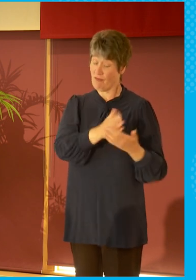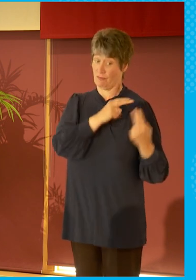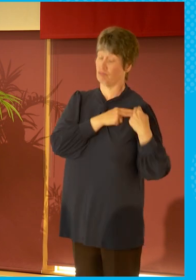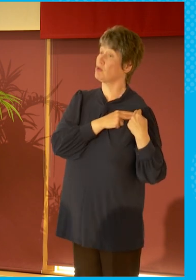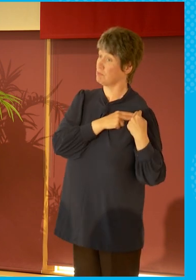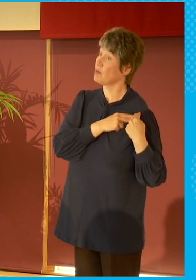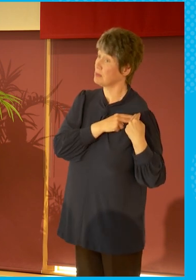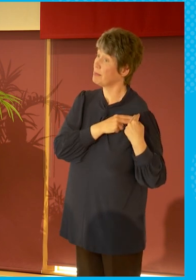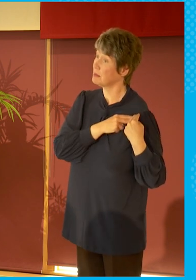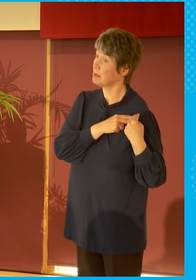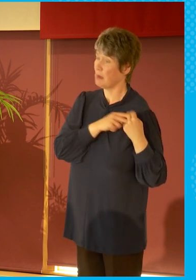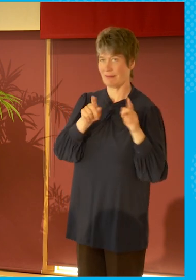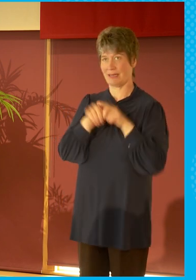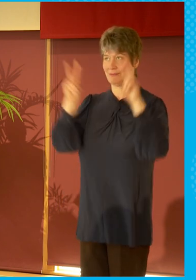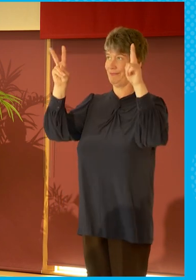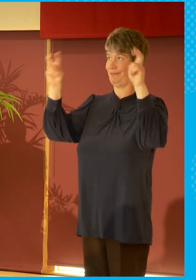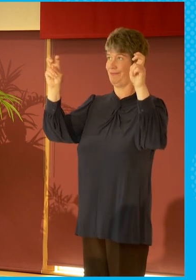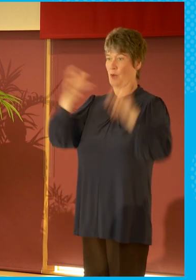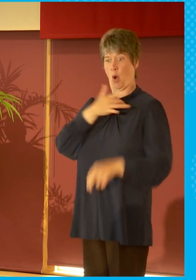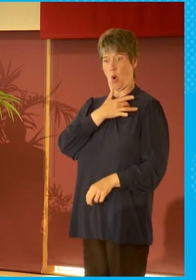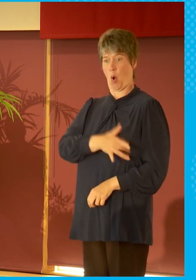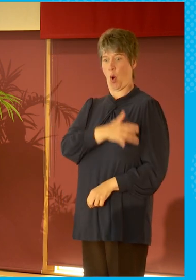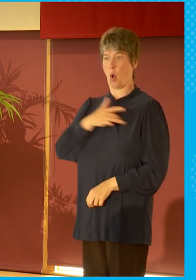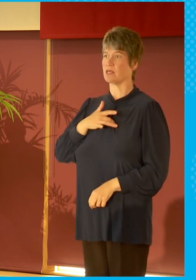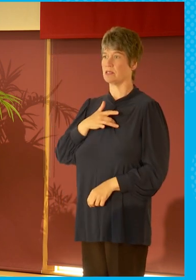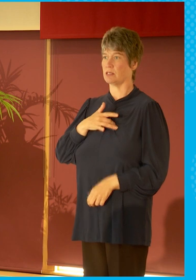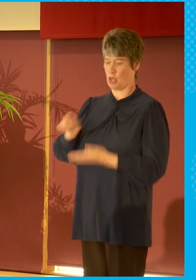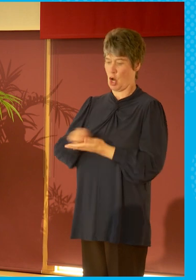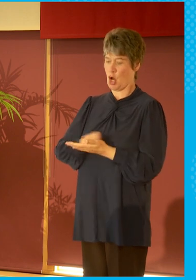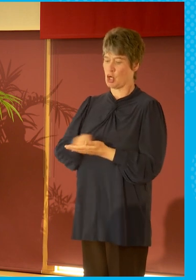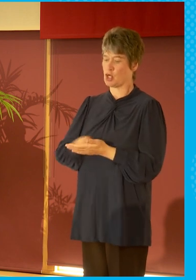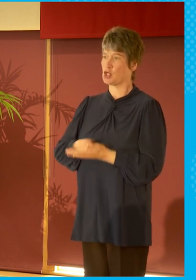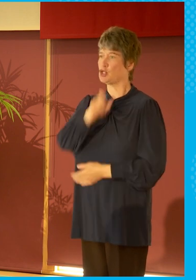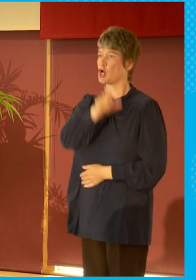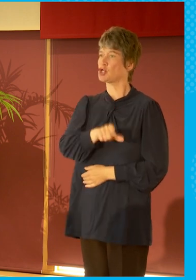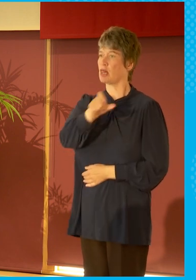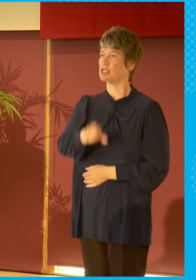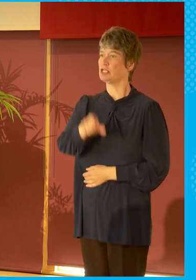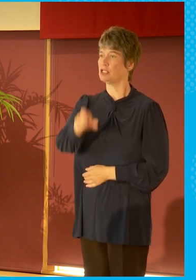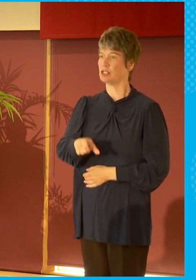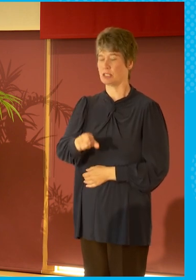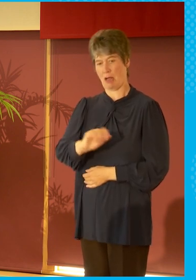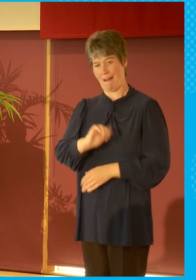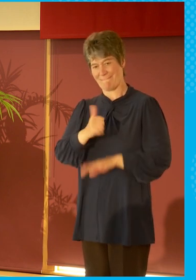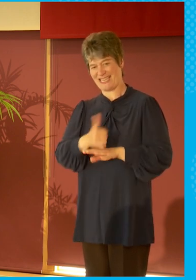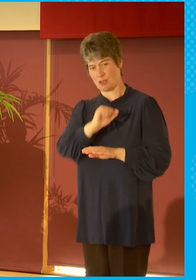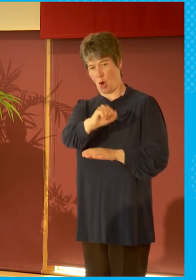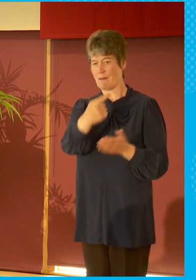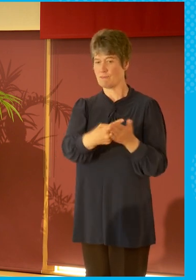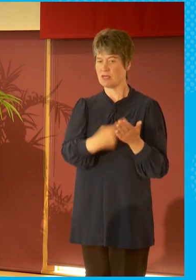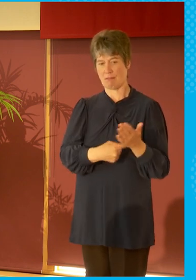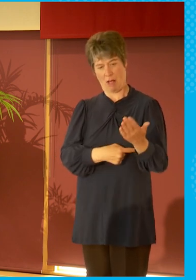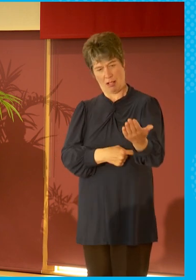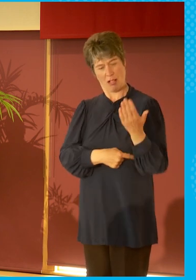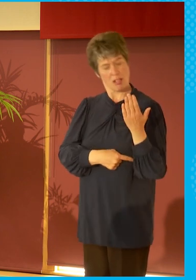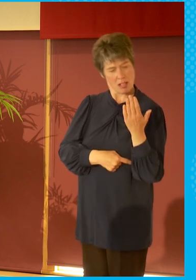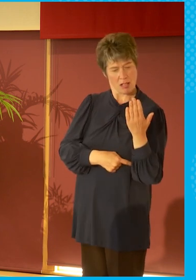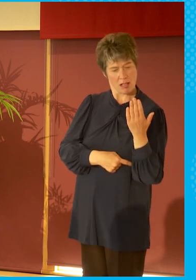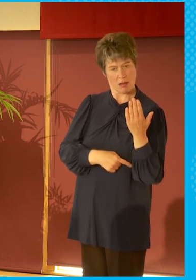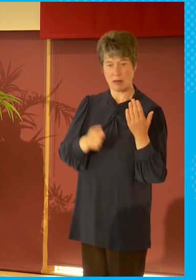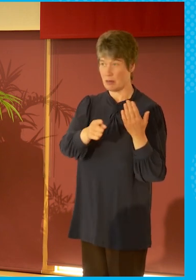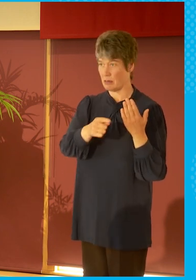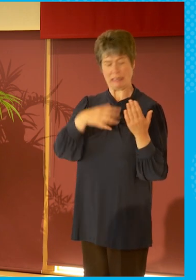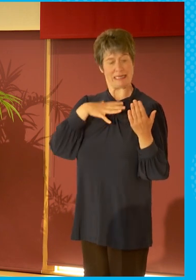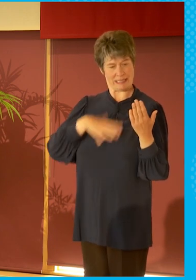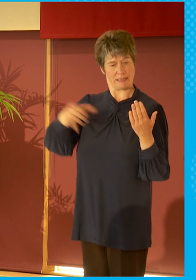you like, honest journalism, which is based on a principle of evidence